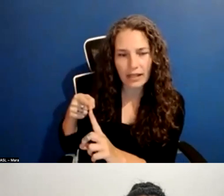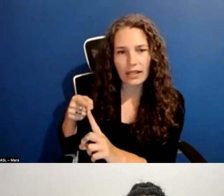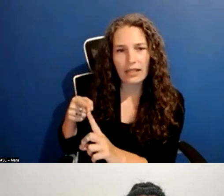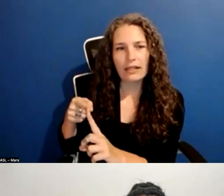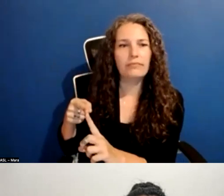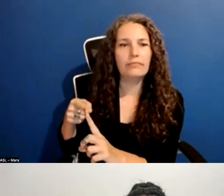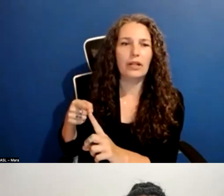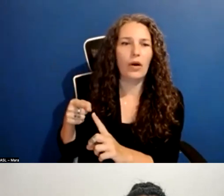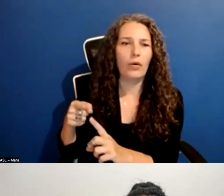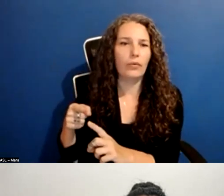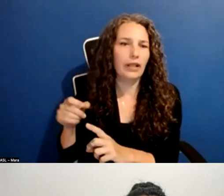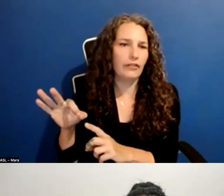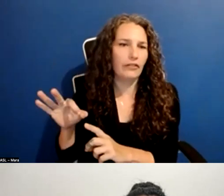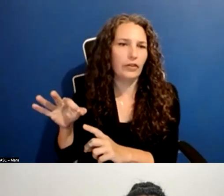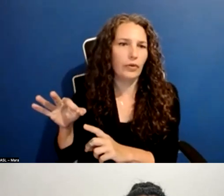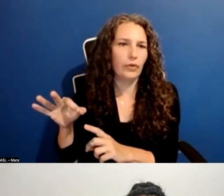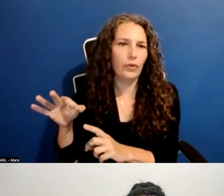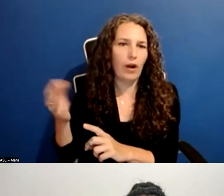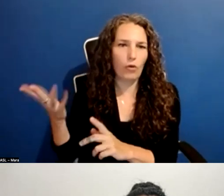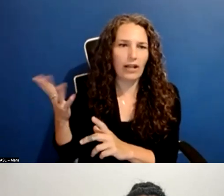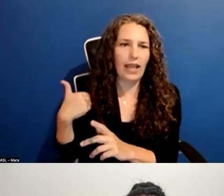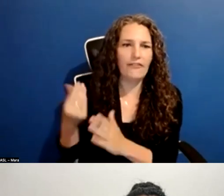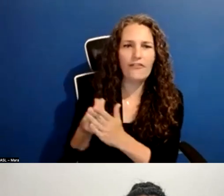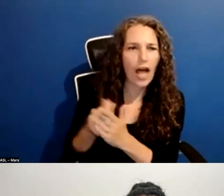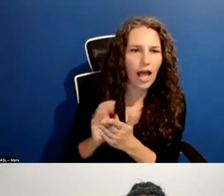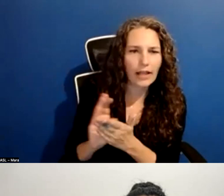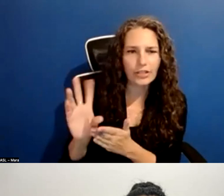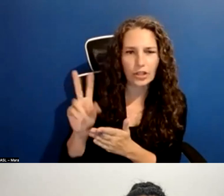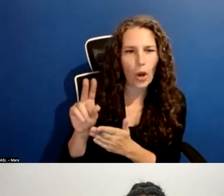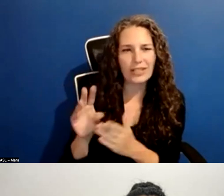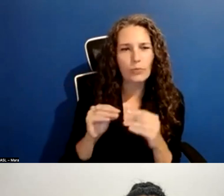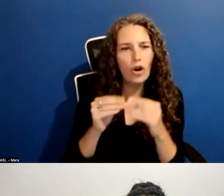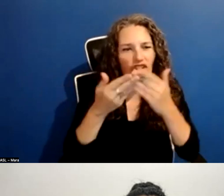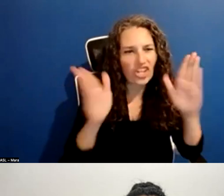uh, for example, it will really be, uh, as an educational exercise.